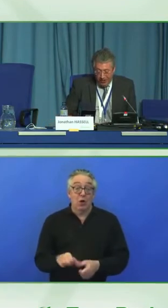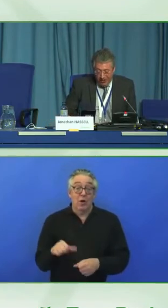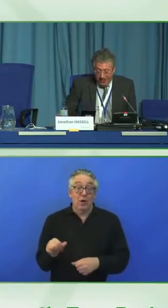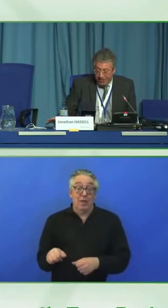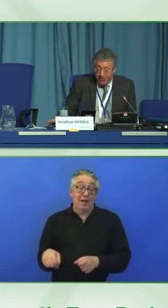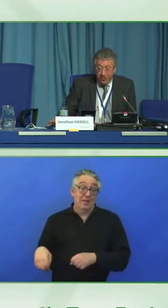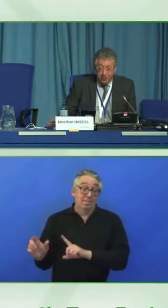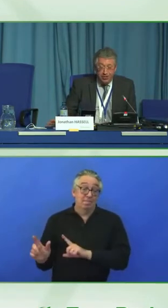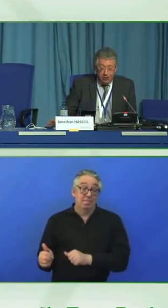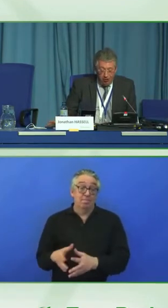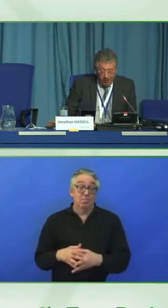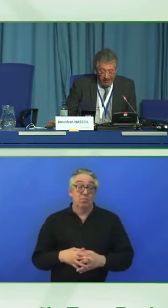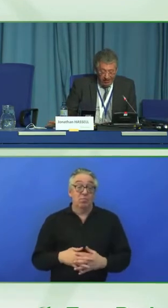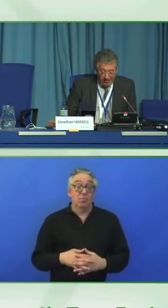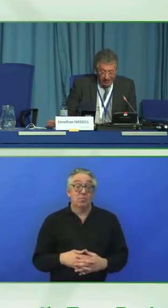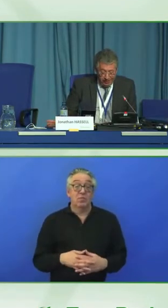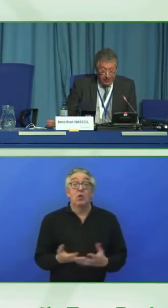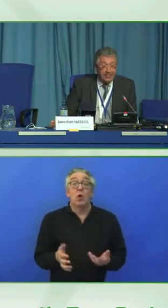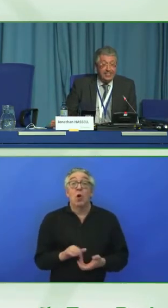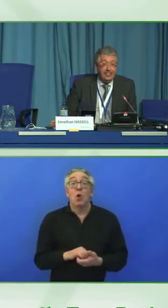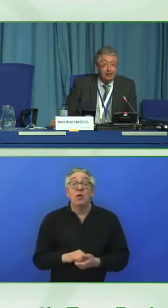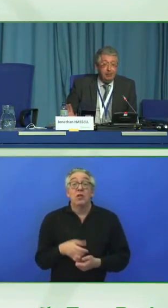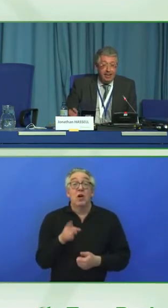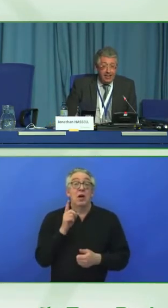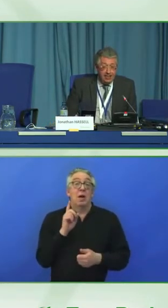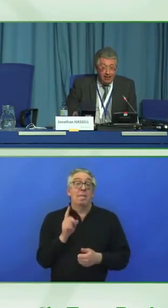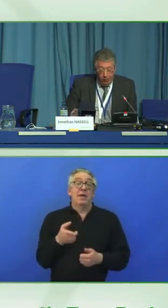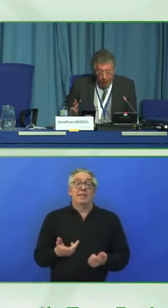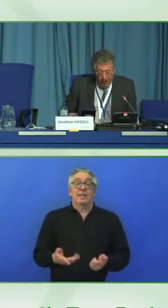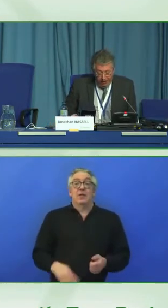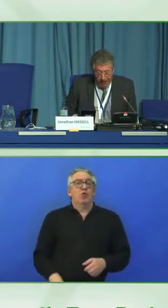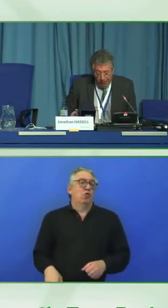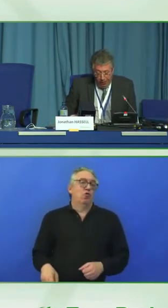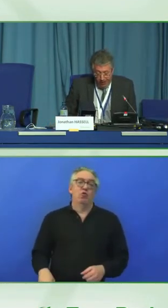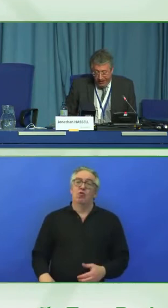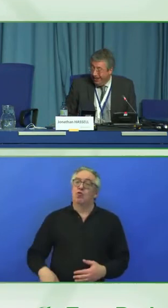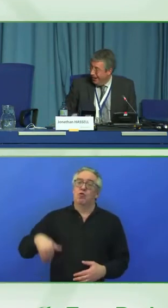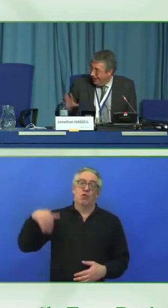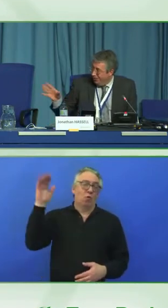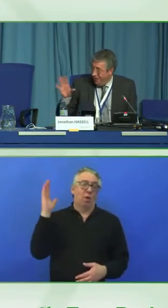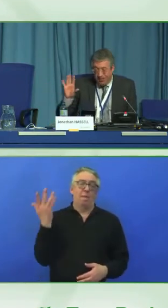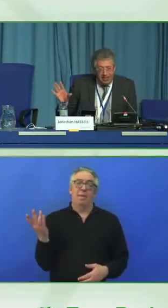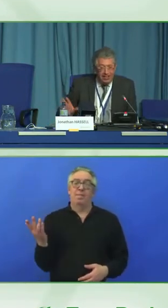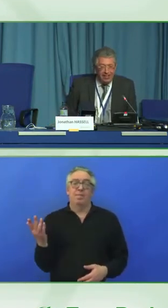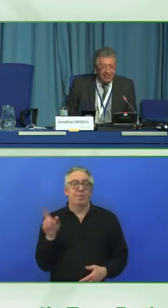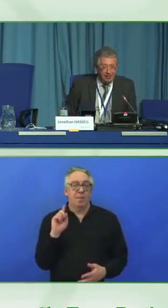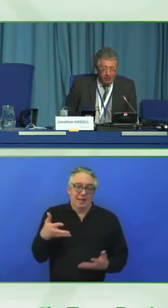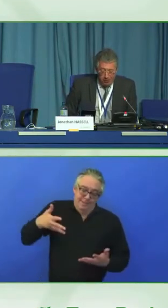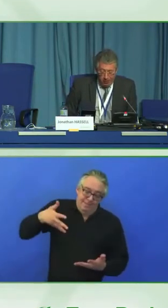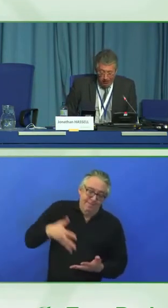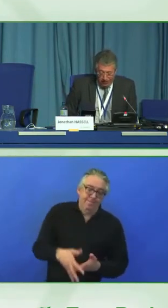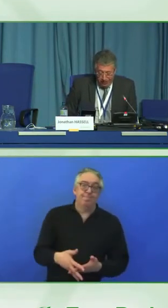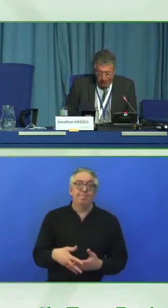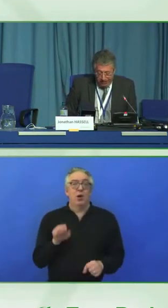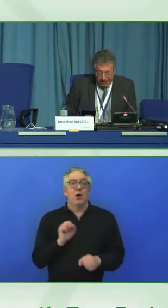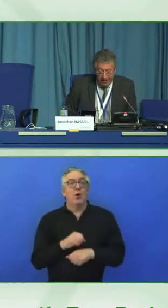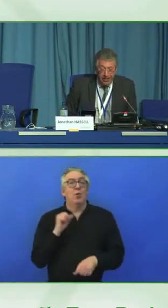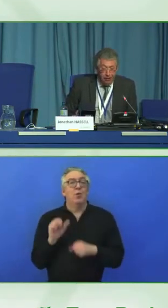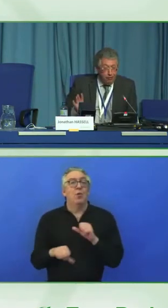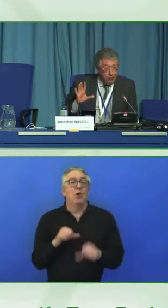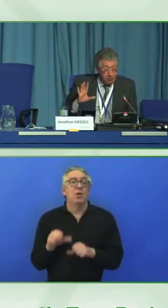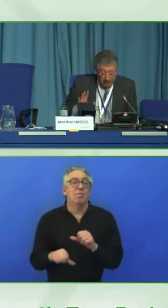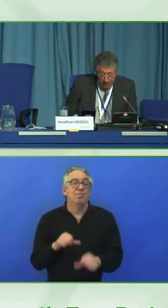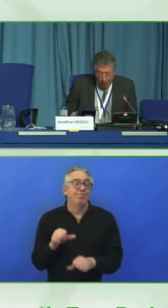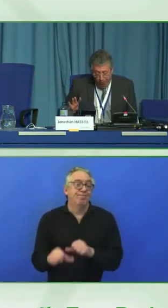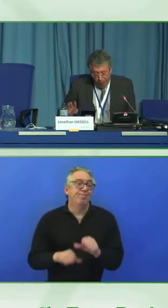requires organizations to mature in accessibility, embedding it in the way they work, as we've seen in some of the models that you've